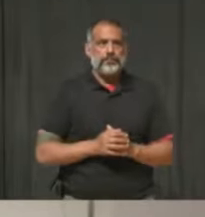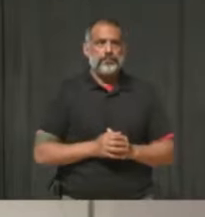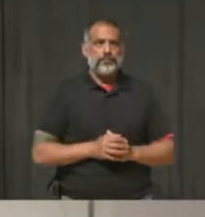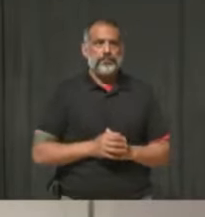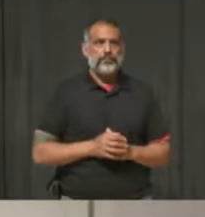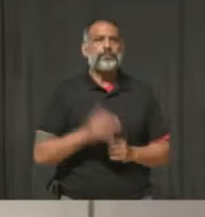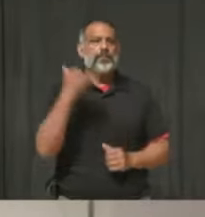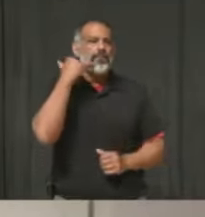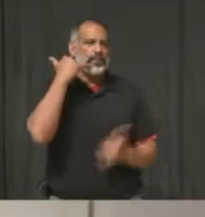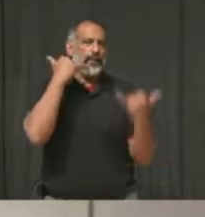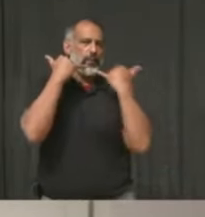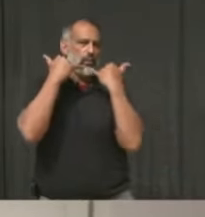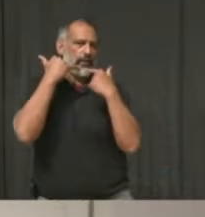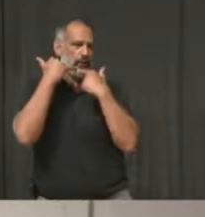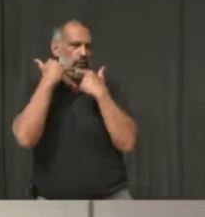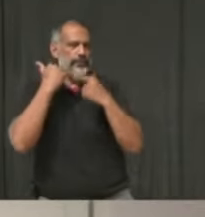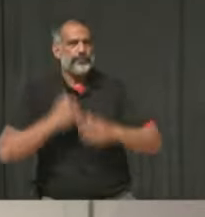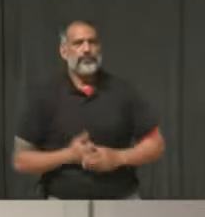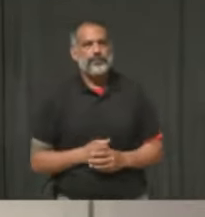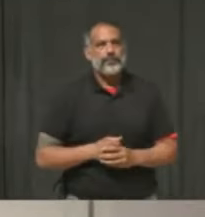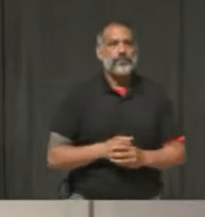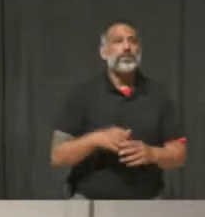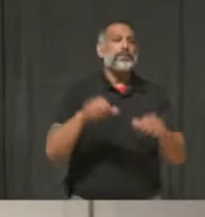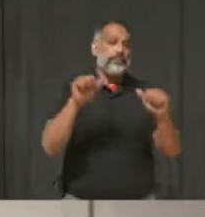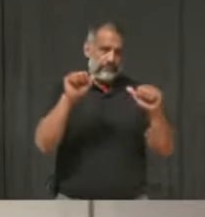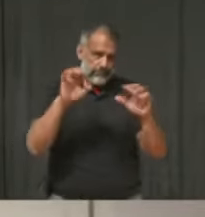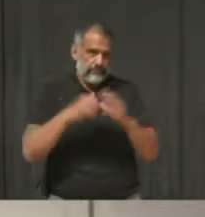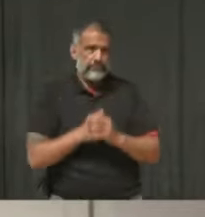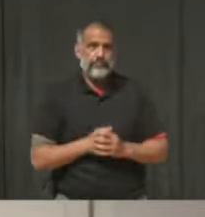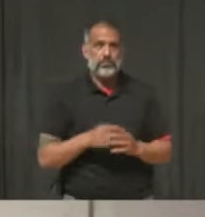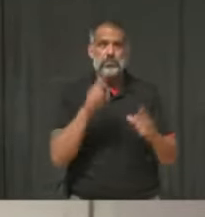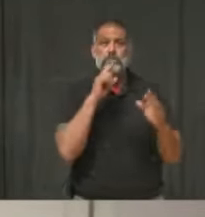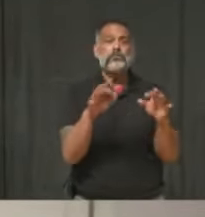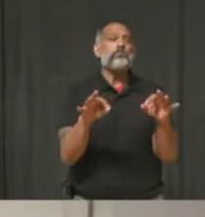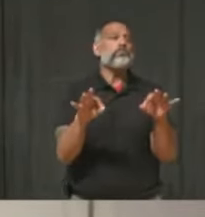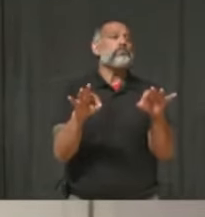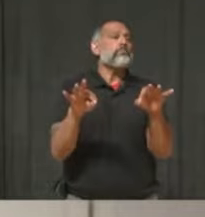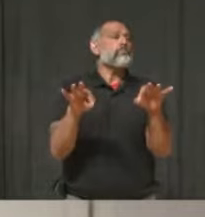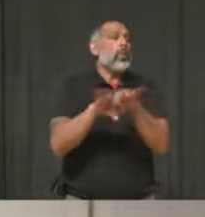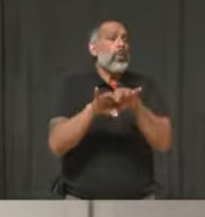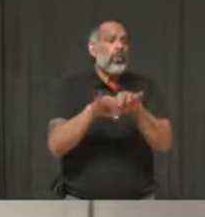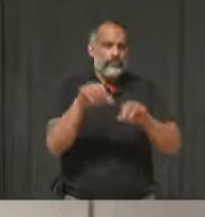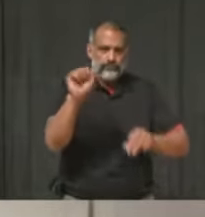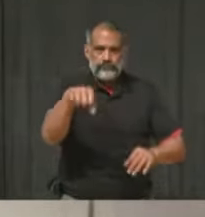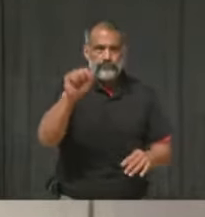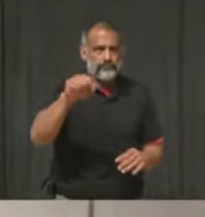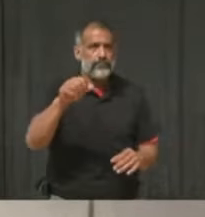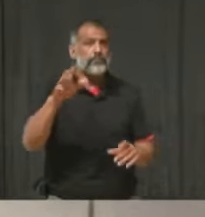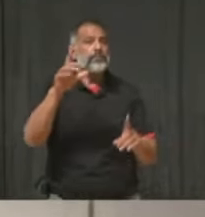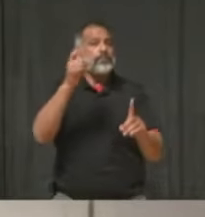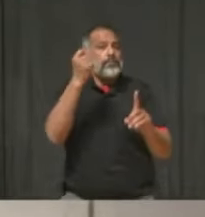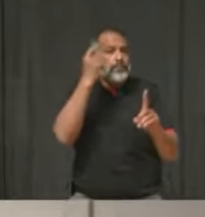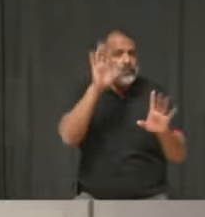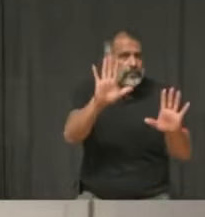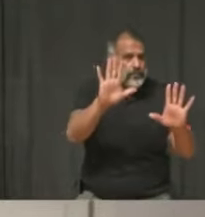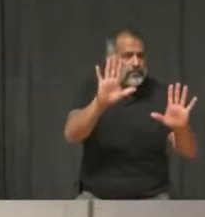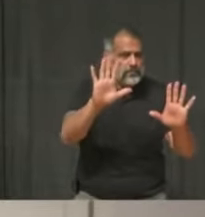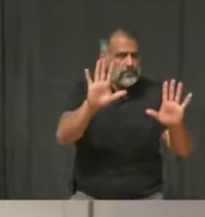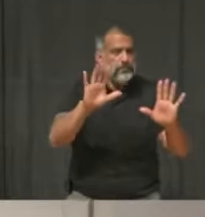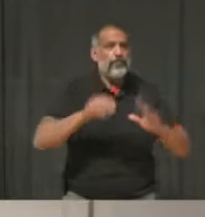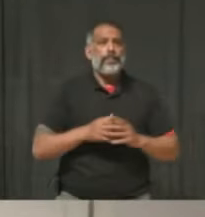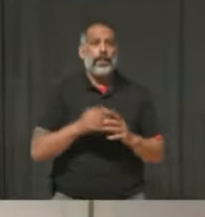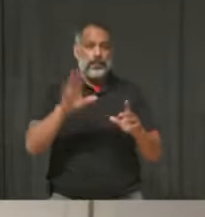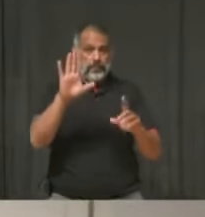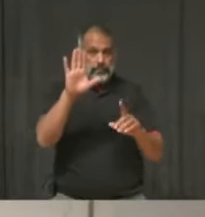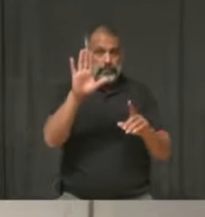think the point here is that we need to clearly distinguish between indoor and